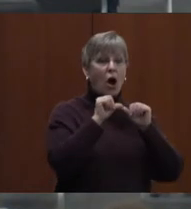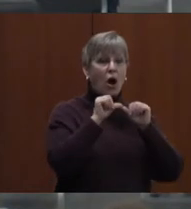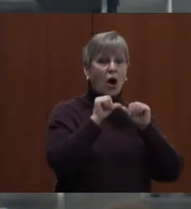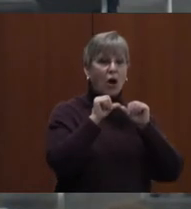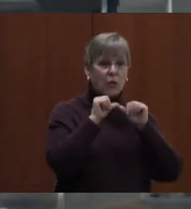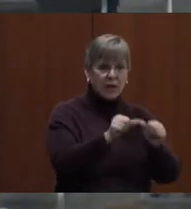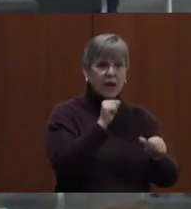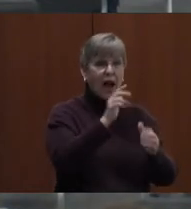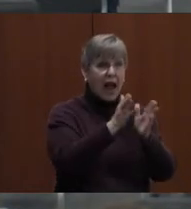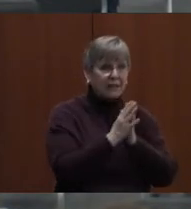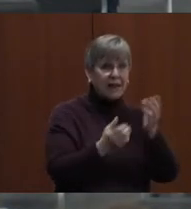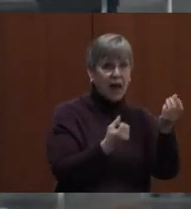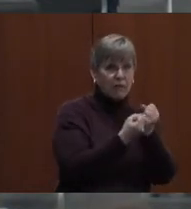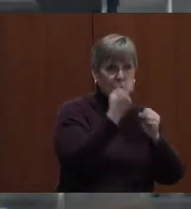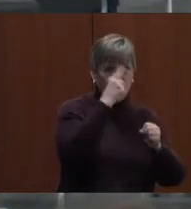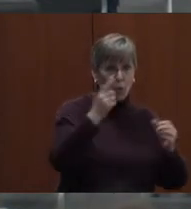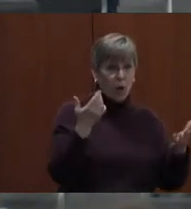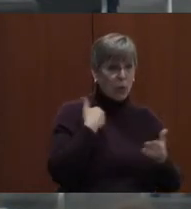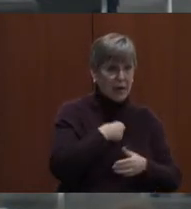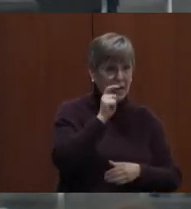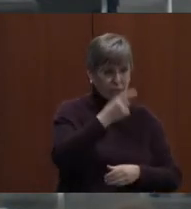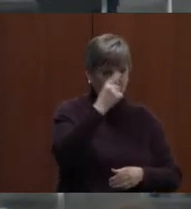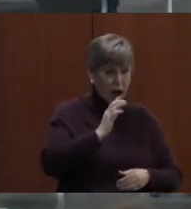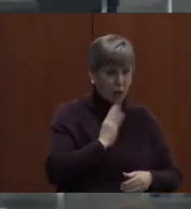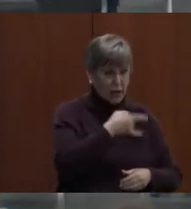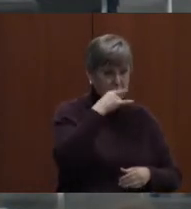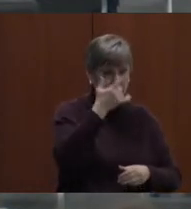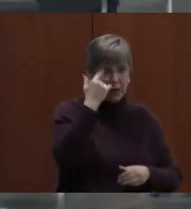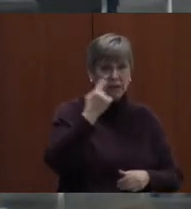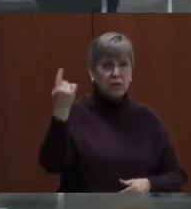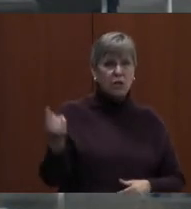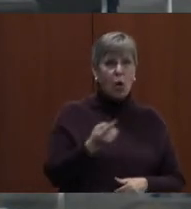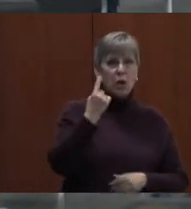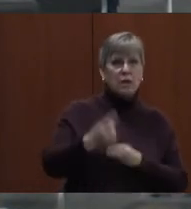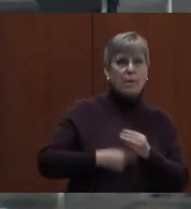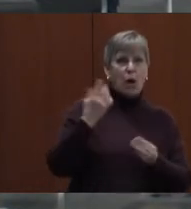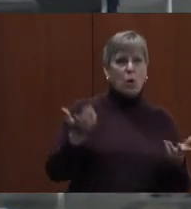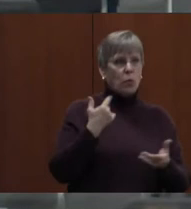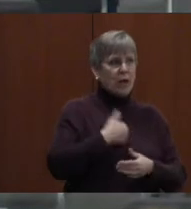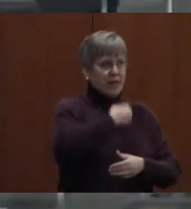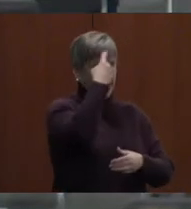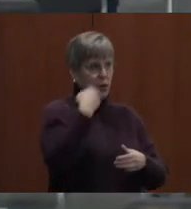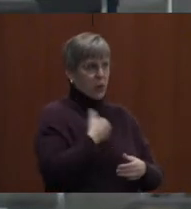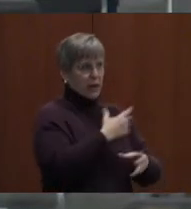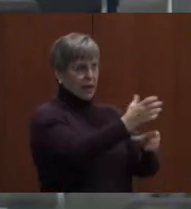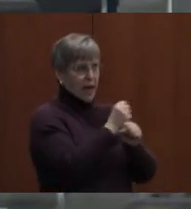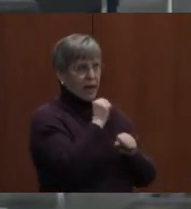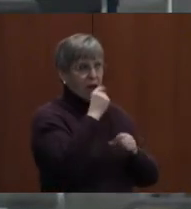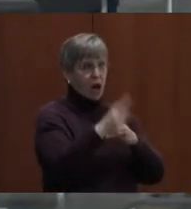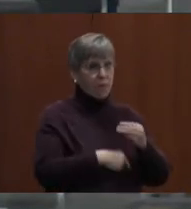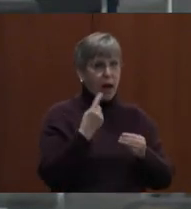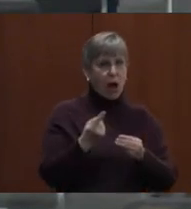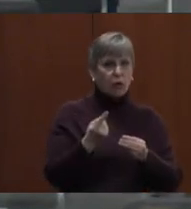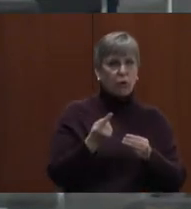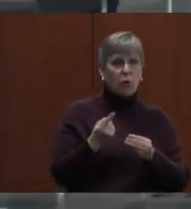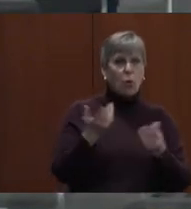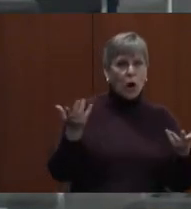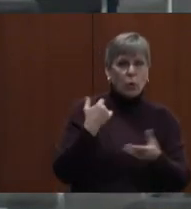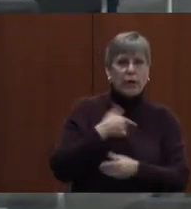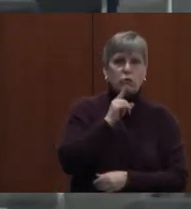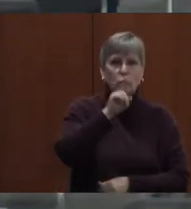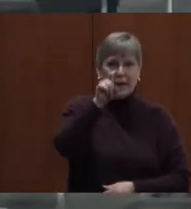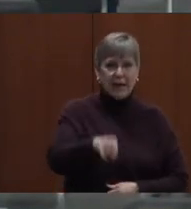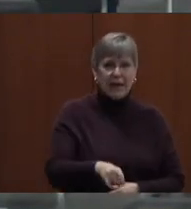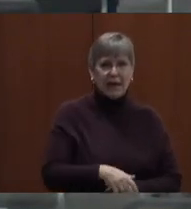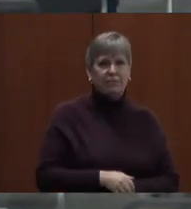advocating for what we need for our kids because it's always about what we think we can get and not about what we truly need.